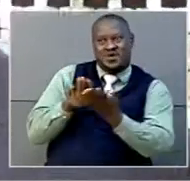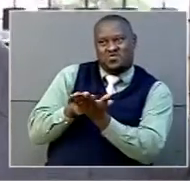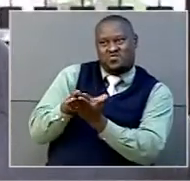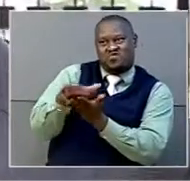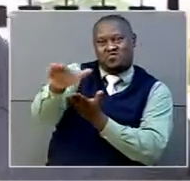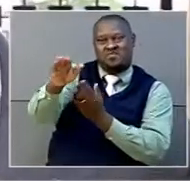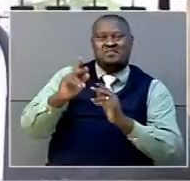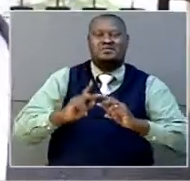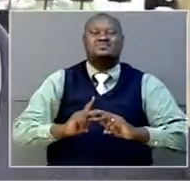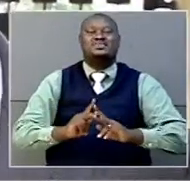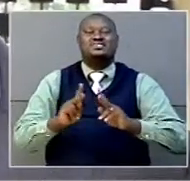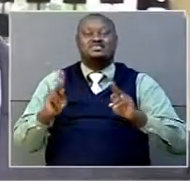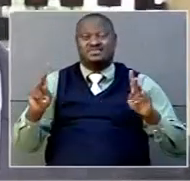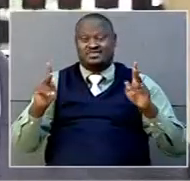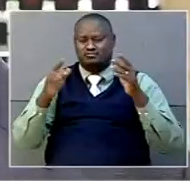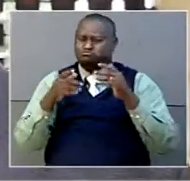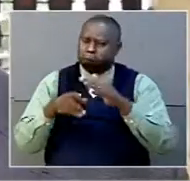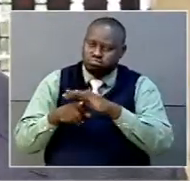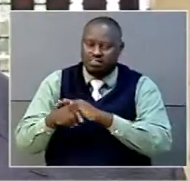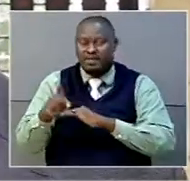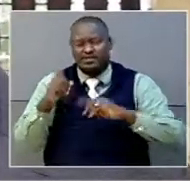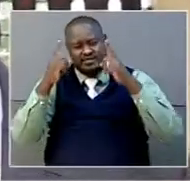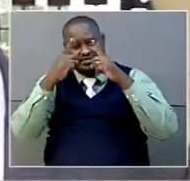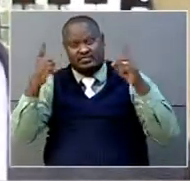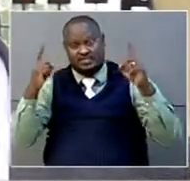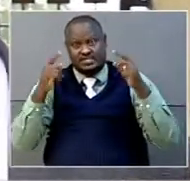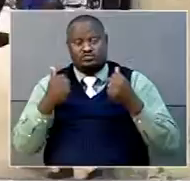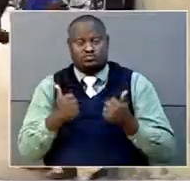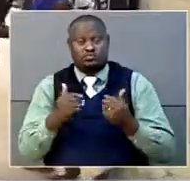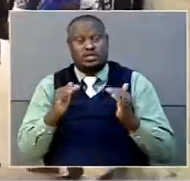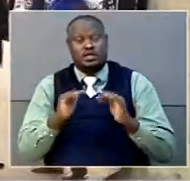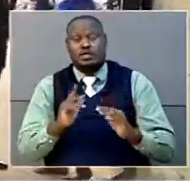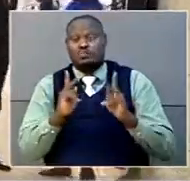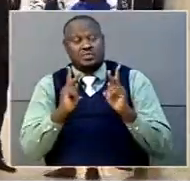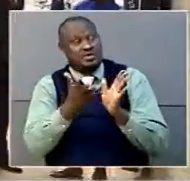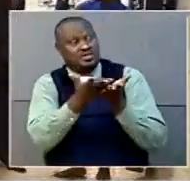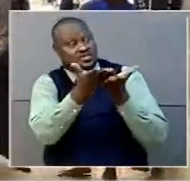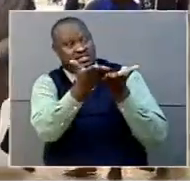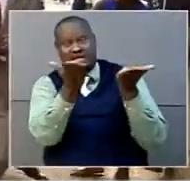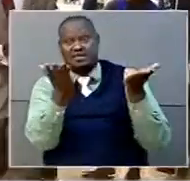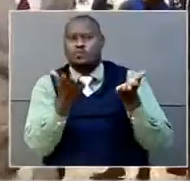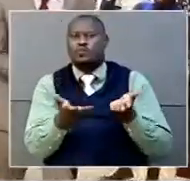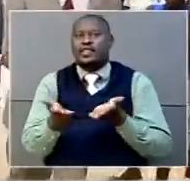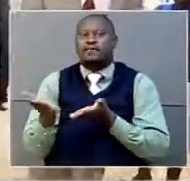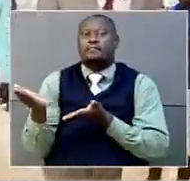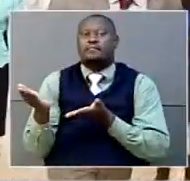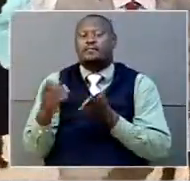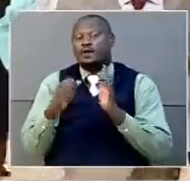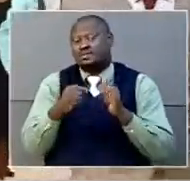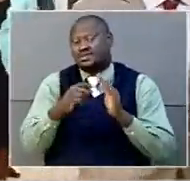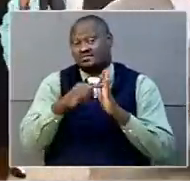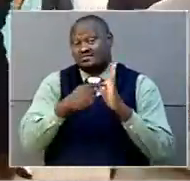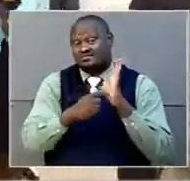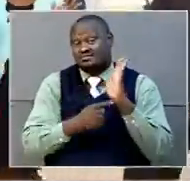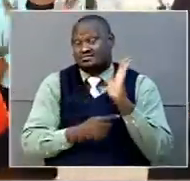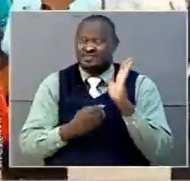So, the general public shall be expected to follow the procedures